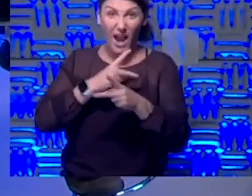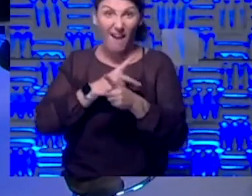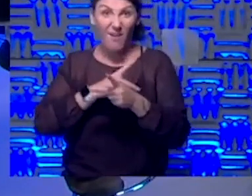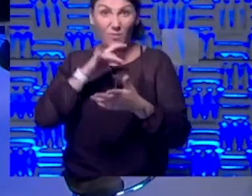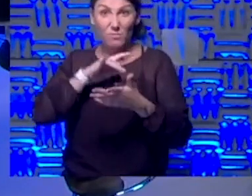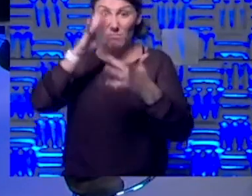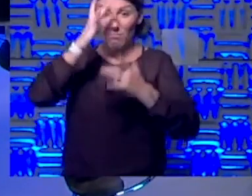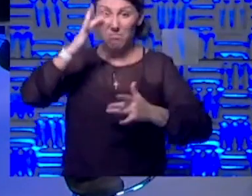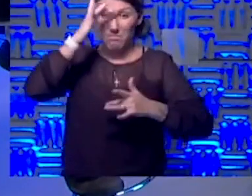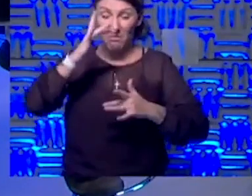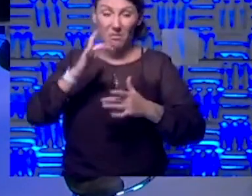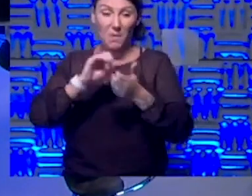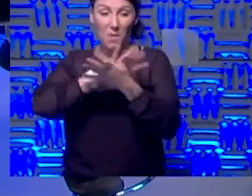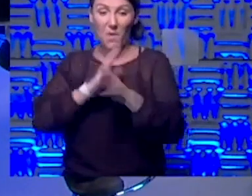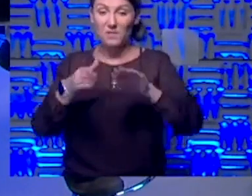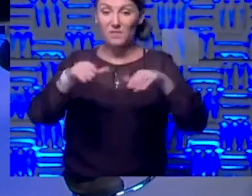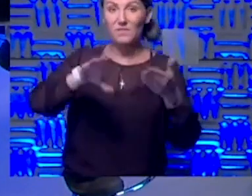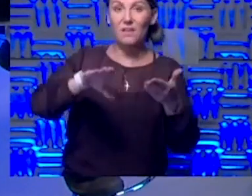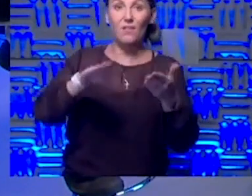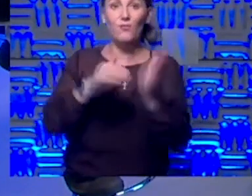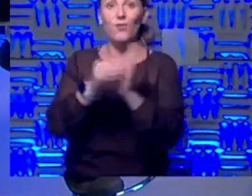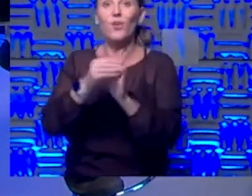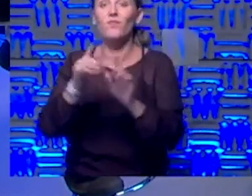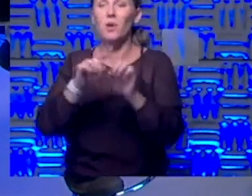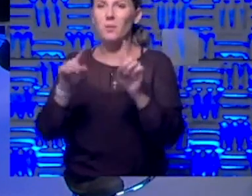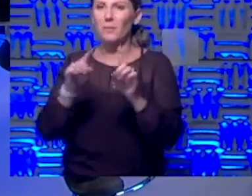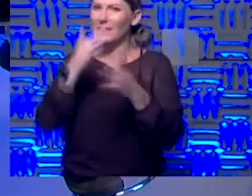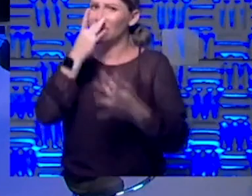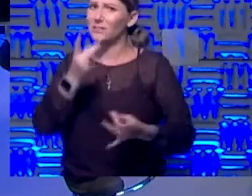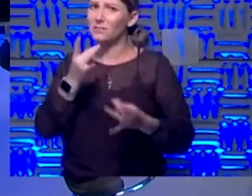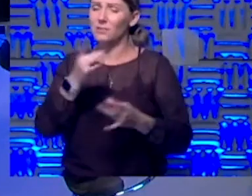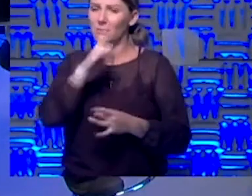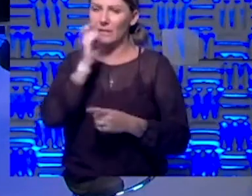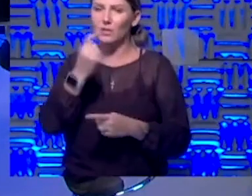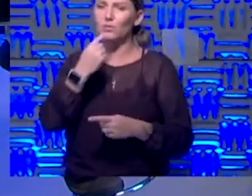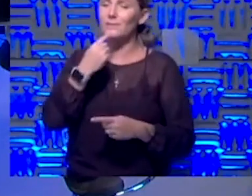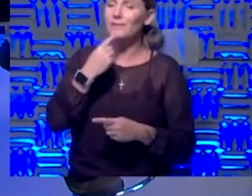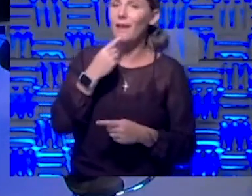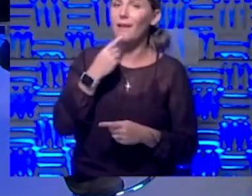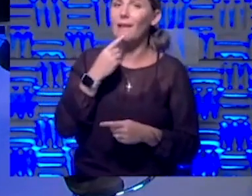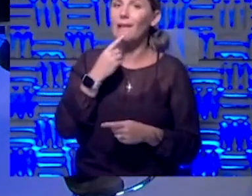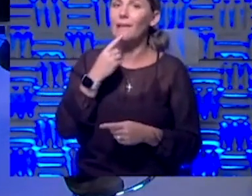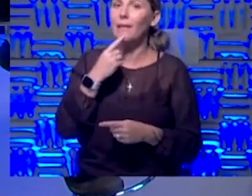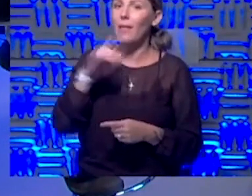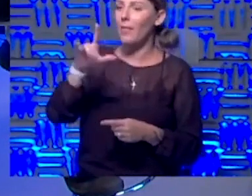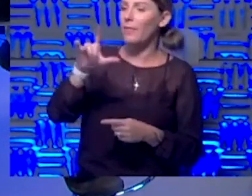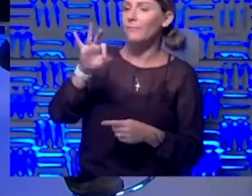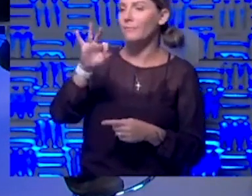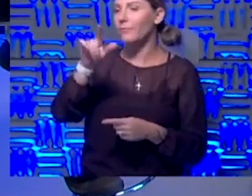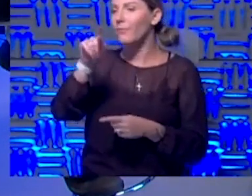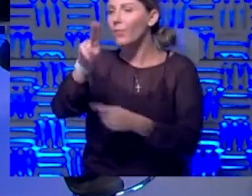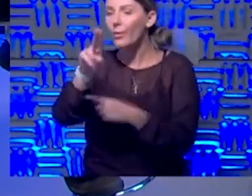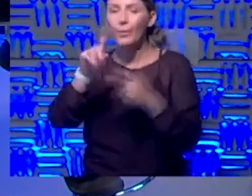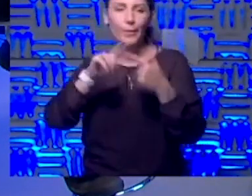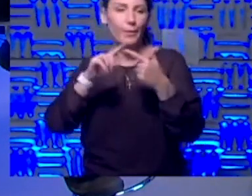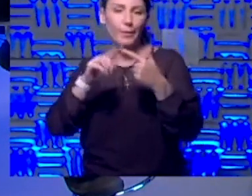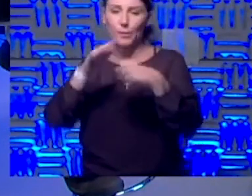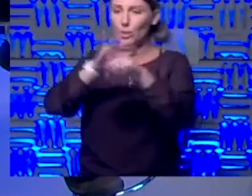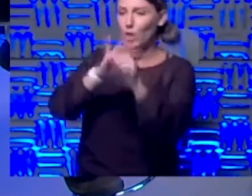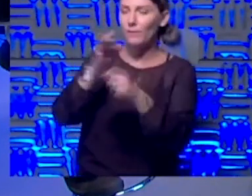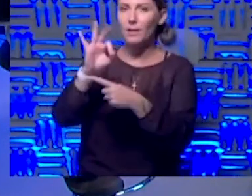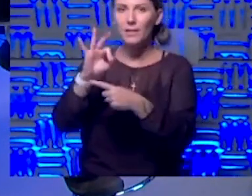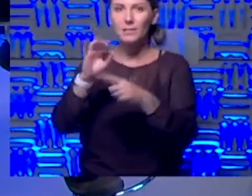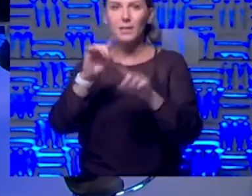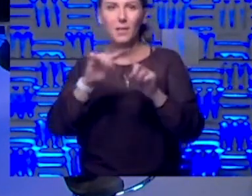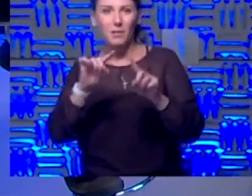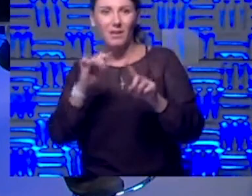figure out cause of death a lot. But it's kind of intricate because it could say influenza or COVID. But the reality is, maybe it ended up your heart failed or